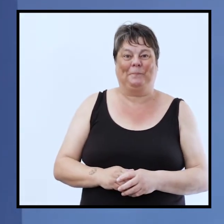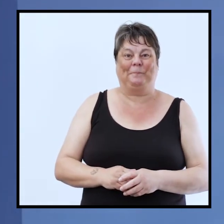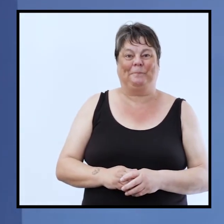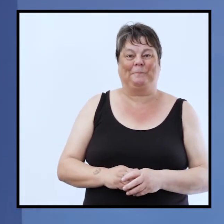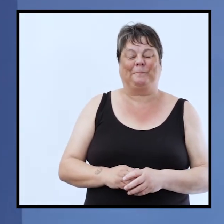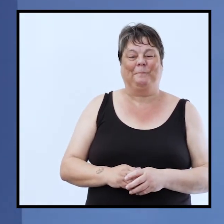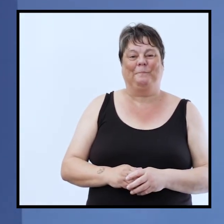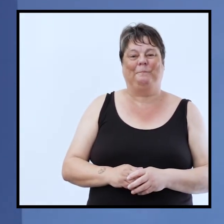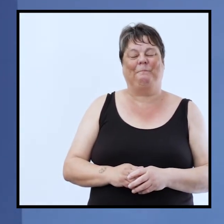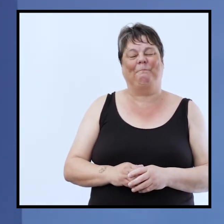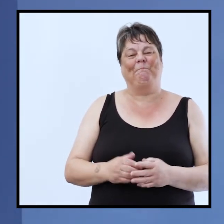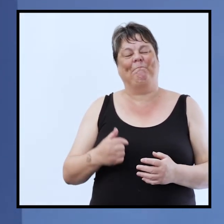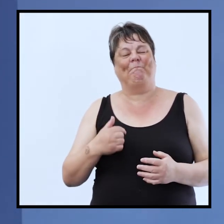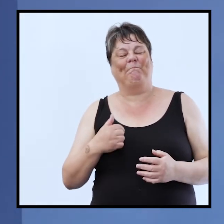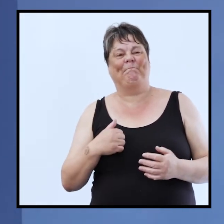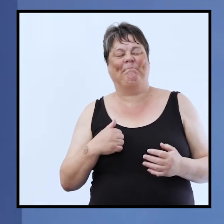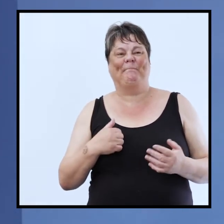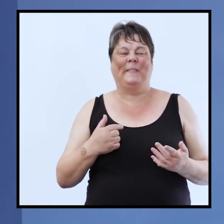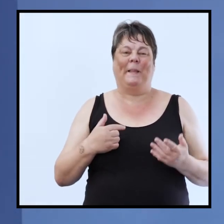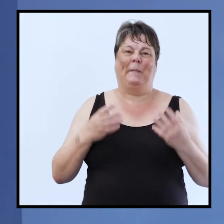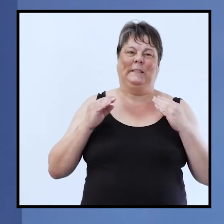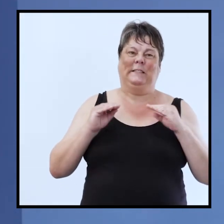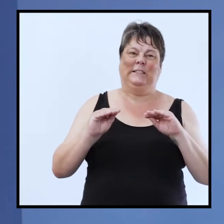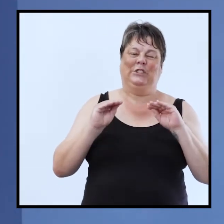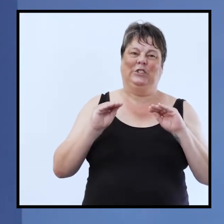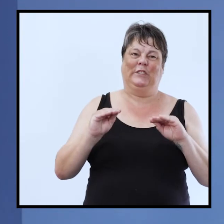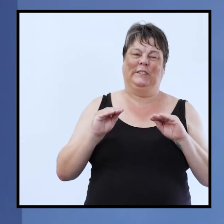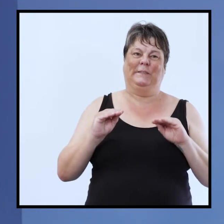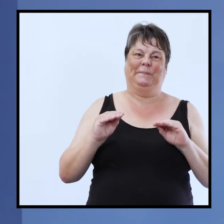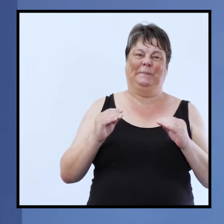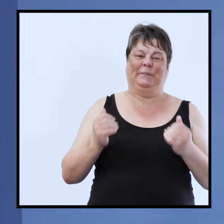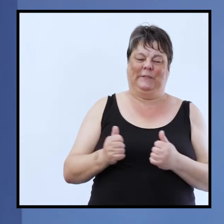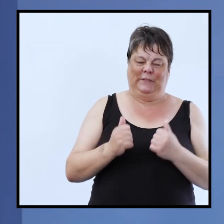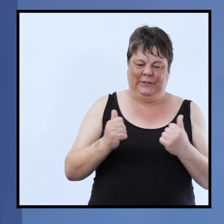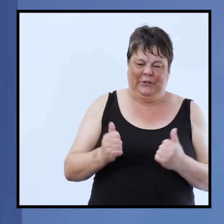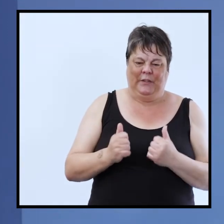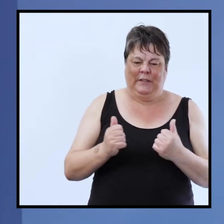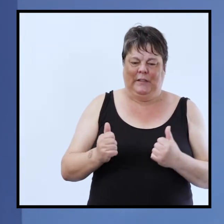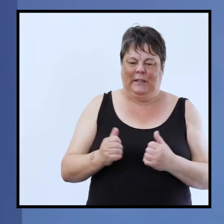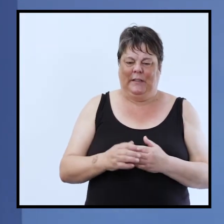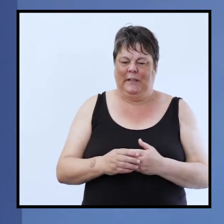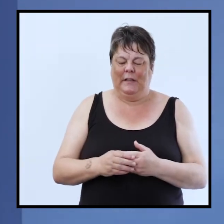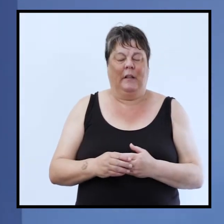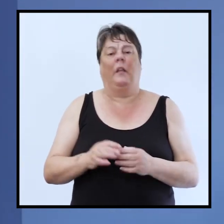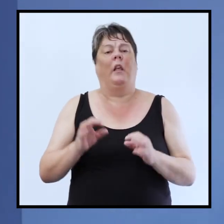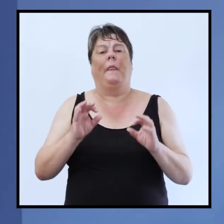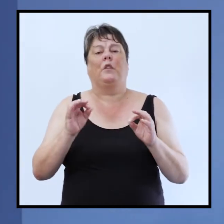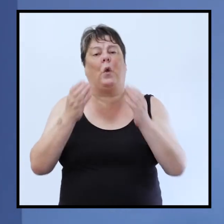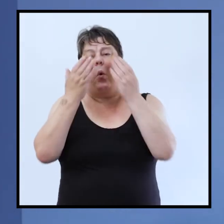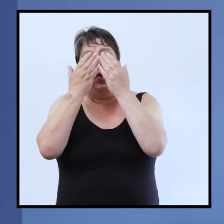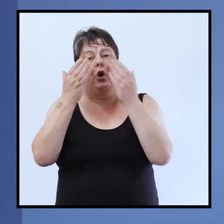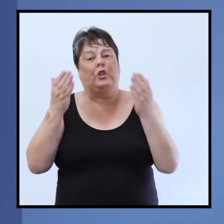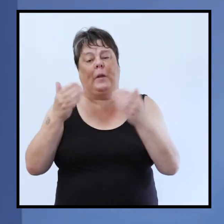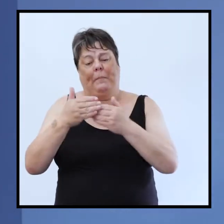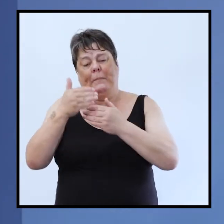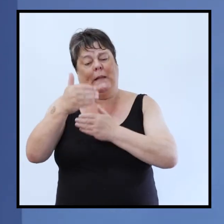okay that's that's all i want to say today on that um there's there's not a worship section now so i'm just going to close